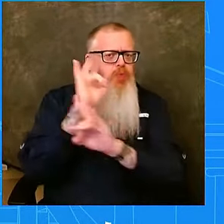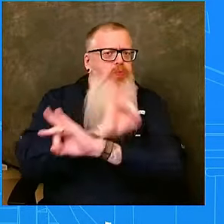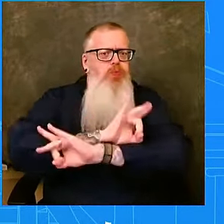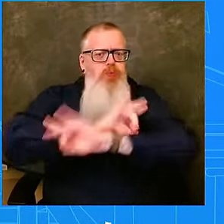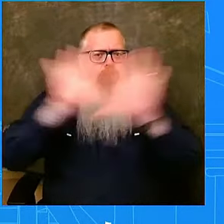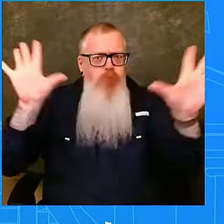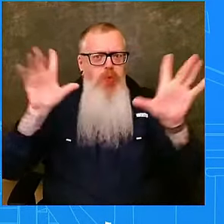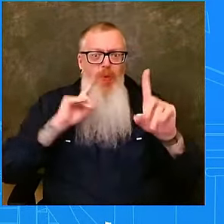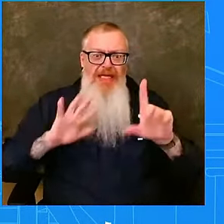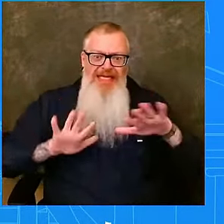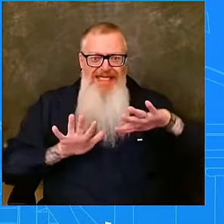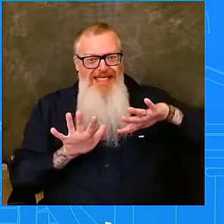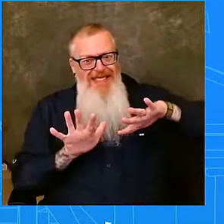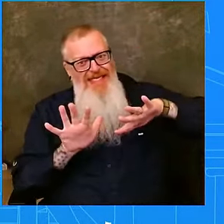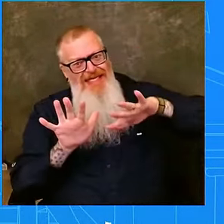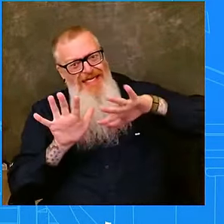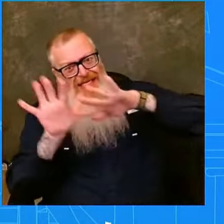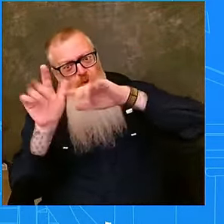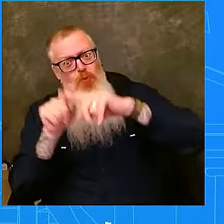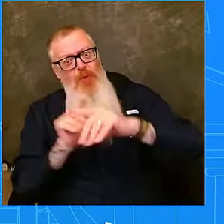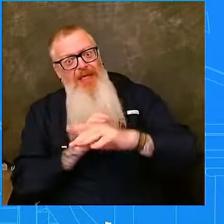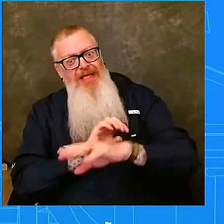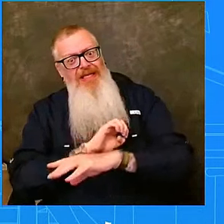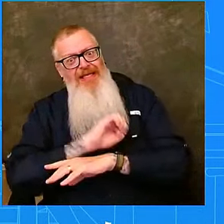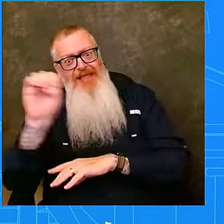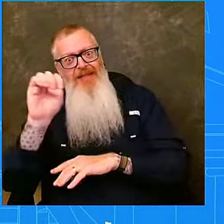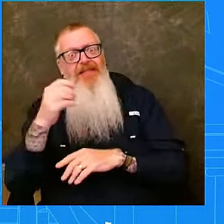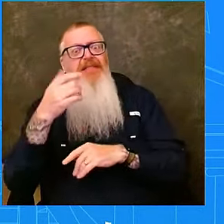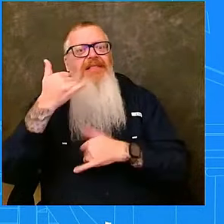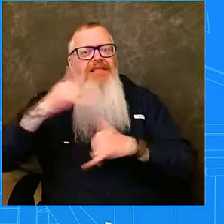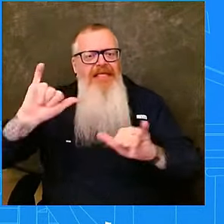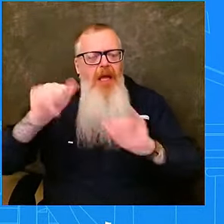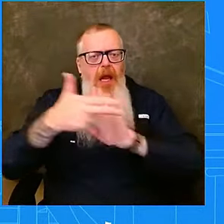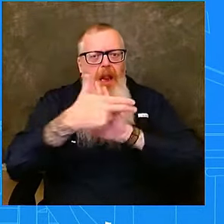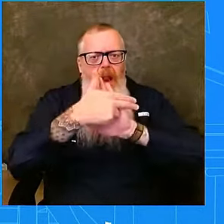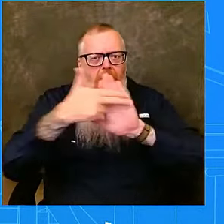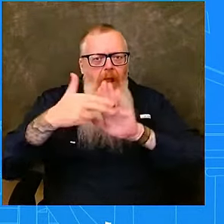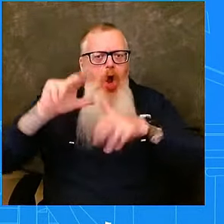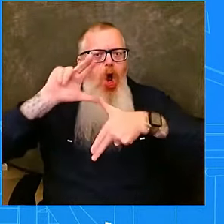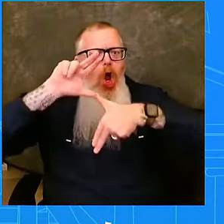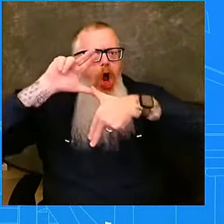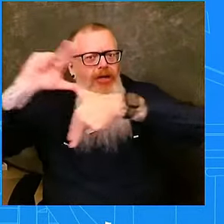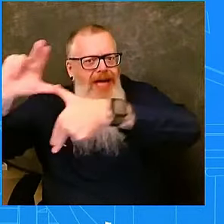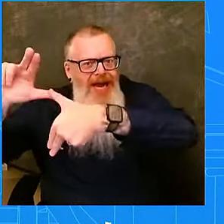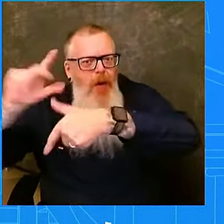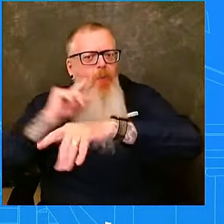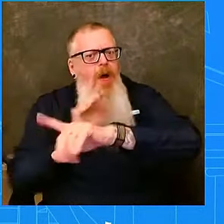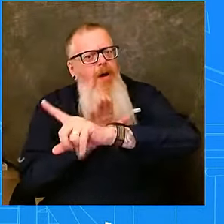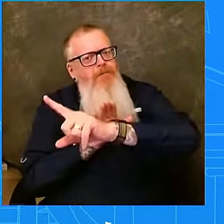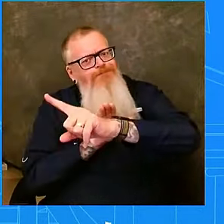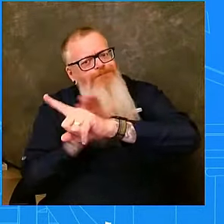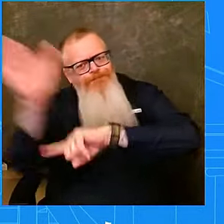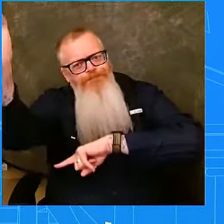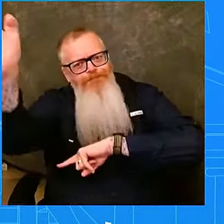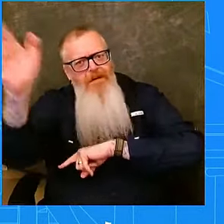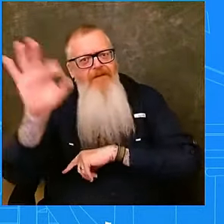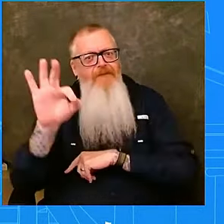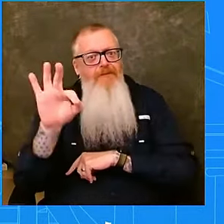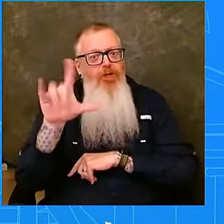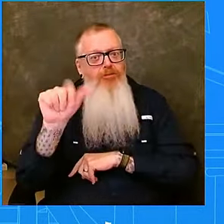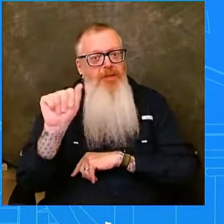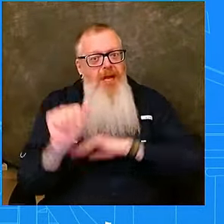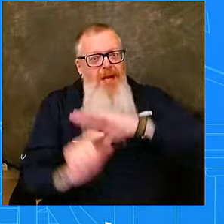flooding. There will be tornadoes, storm surge. Take the actions you need to to protect yourself and your family.